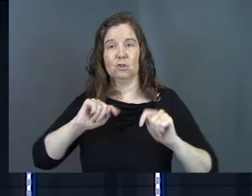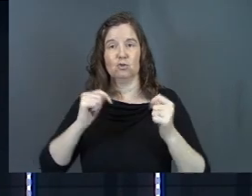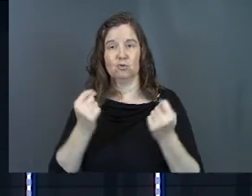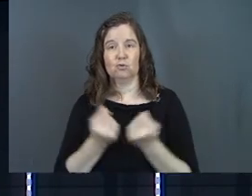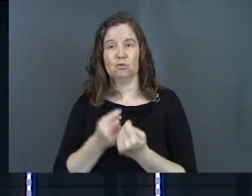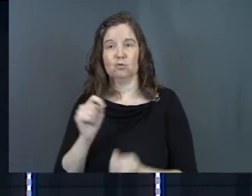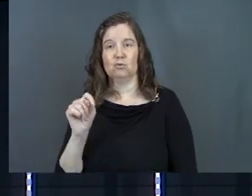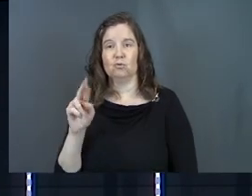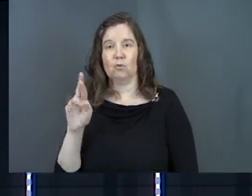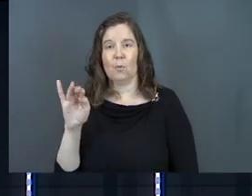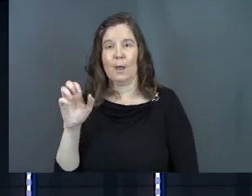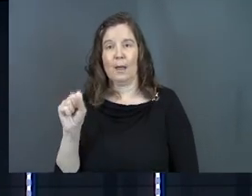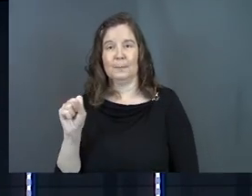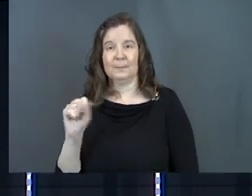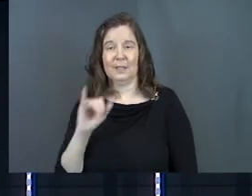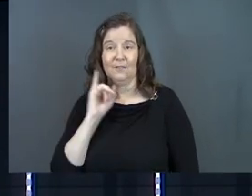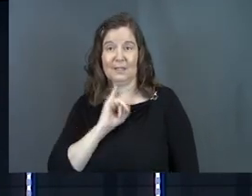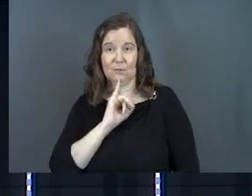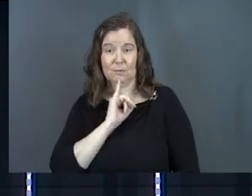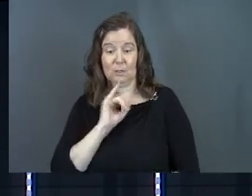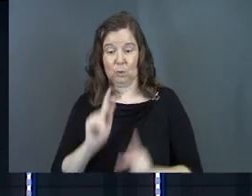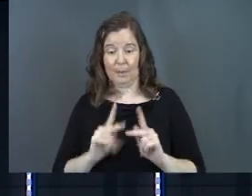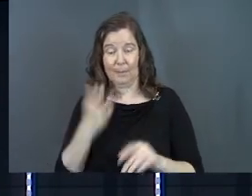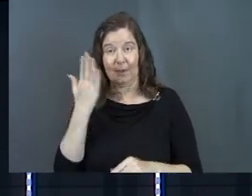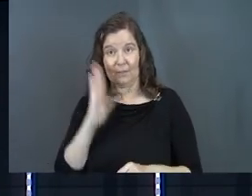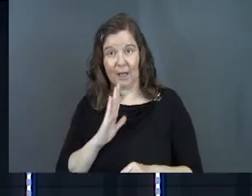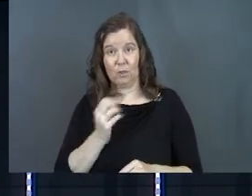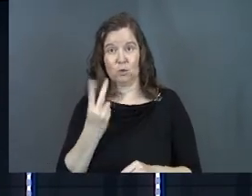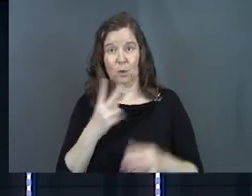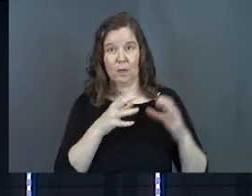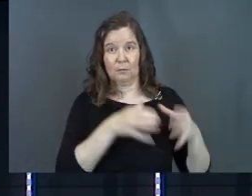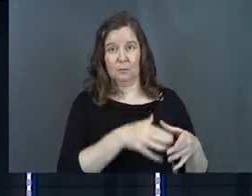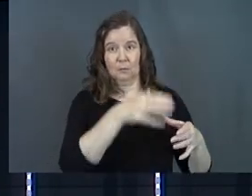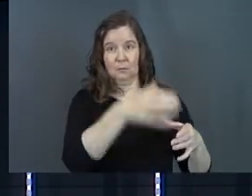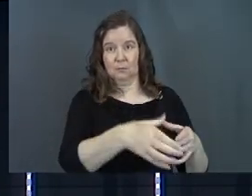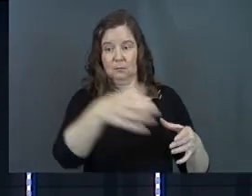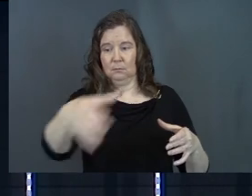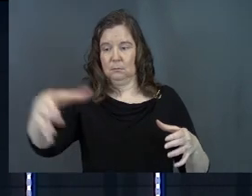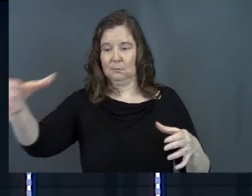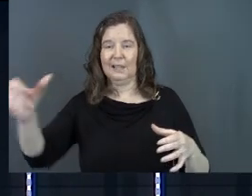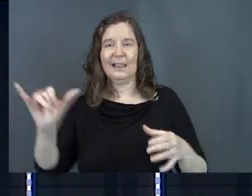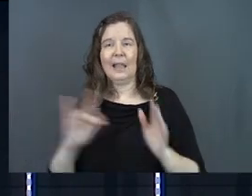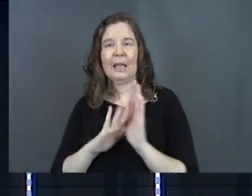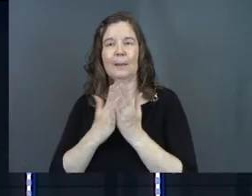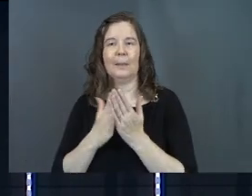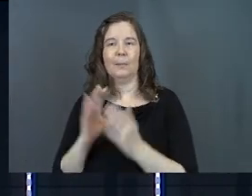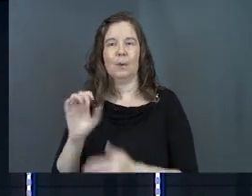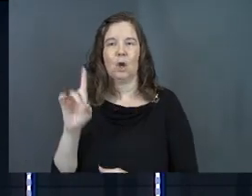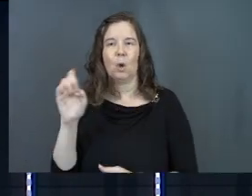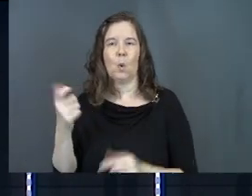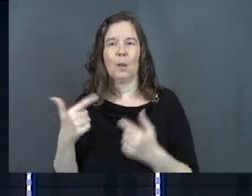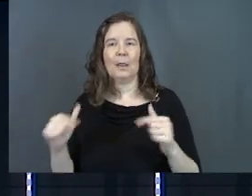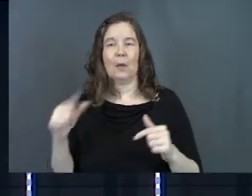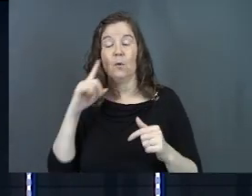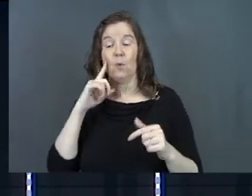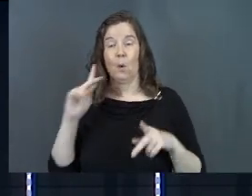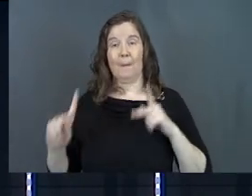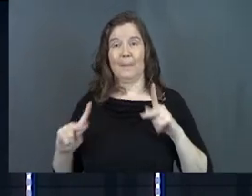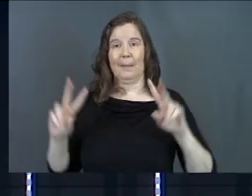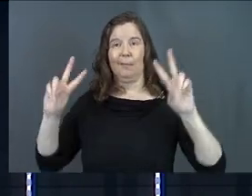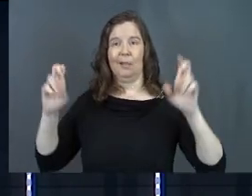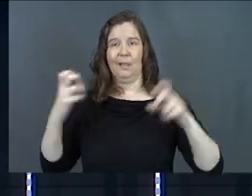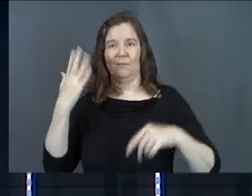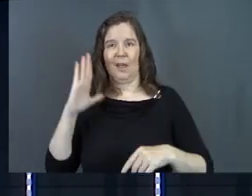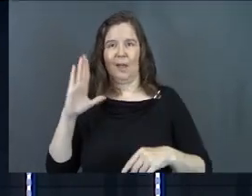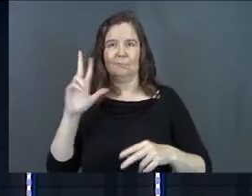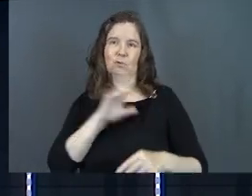Israel, to the people of God. The 12 tribes is like a biblical code language for the people of